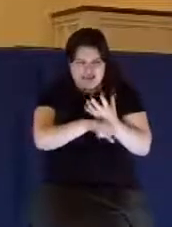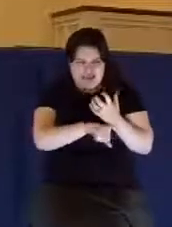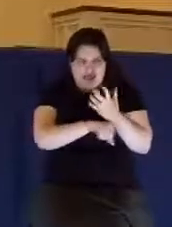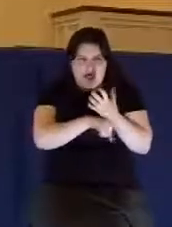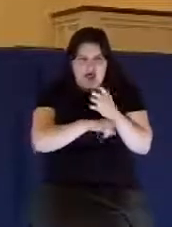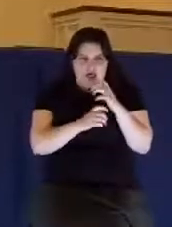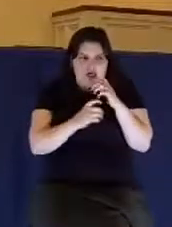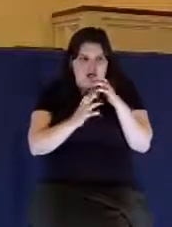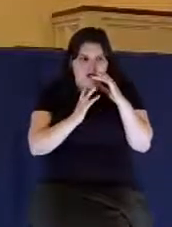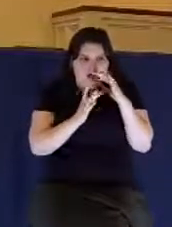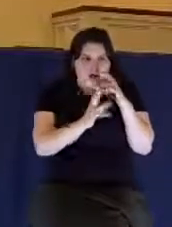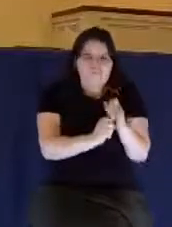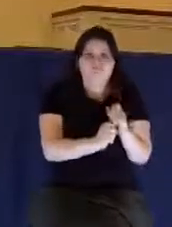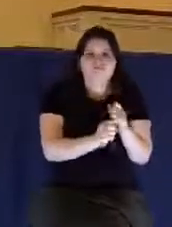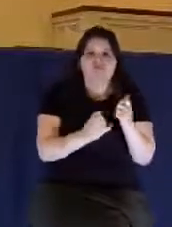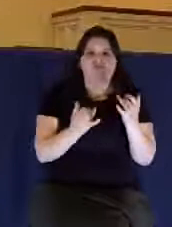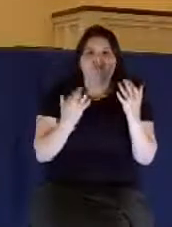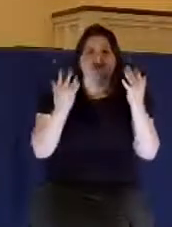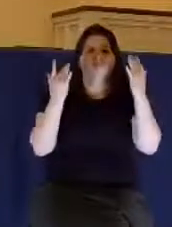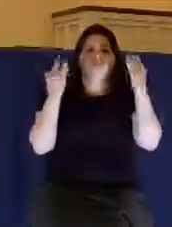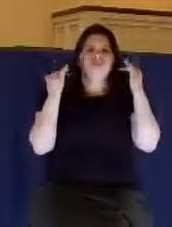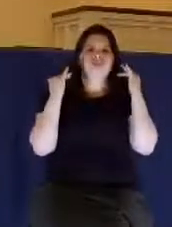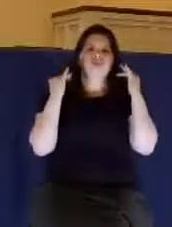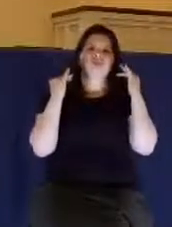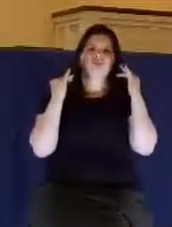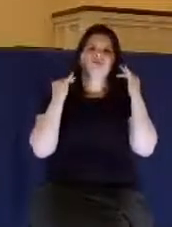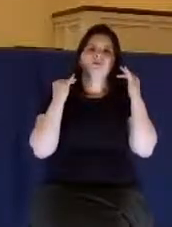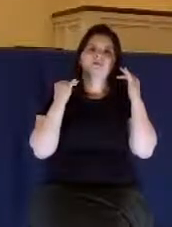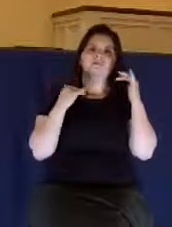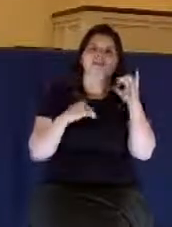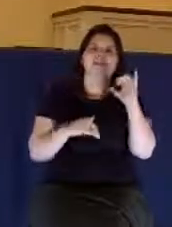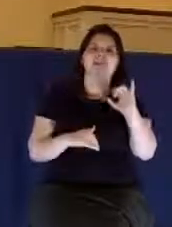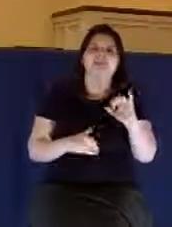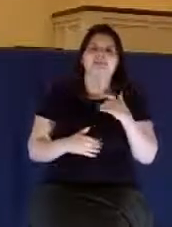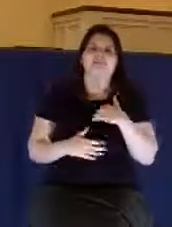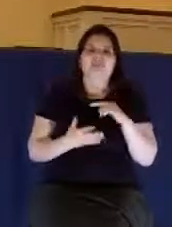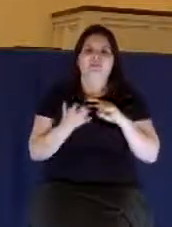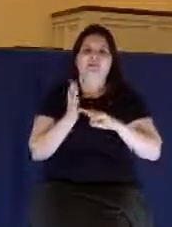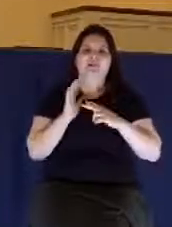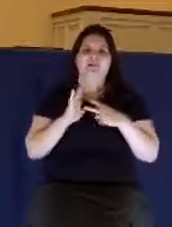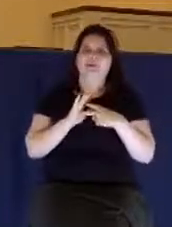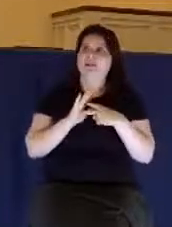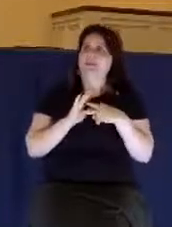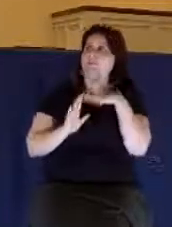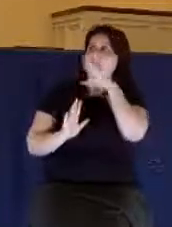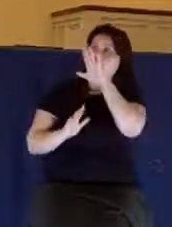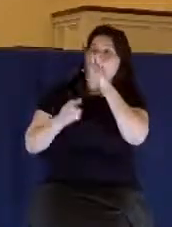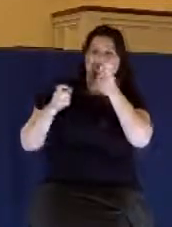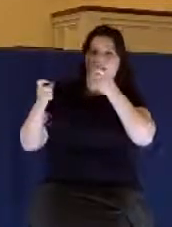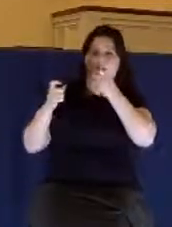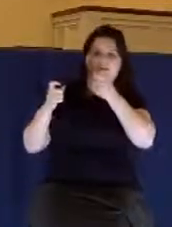It's a desire that is something that draws you outside the will of God.